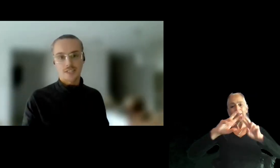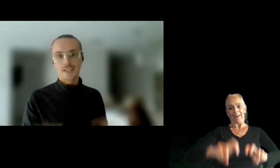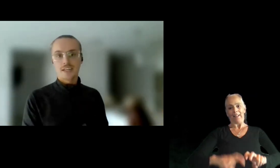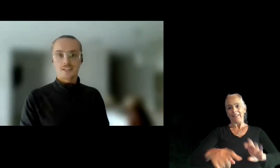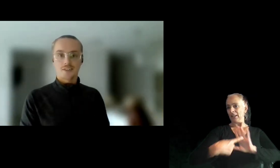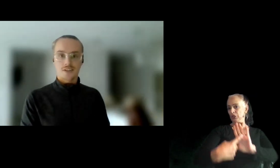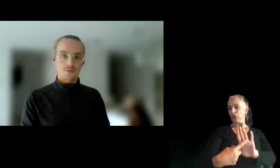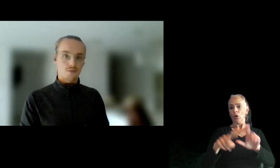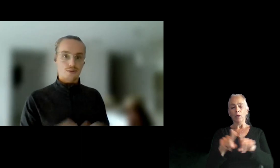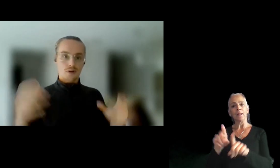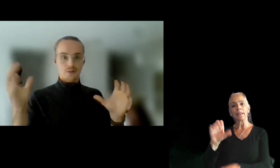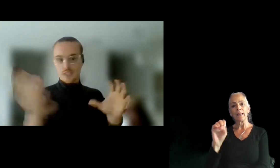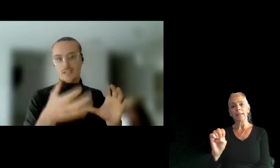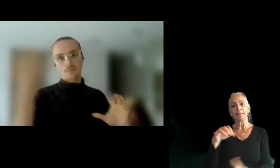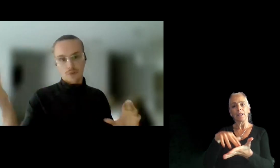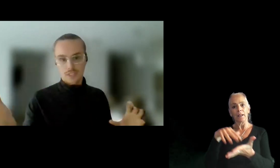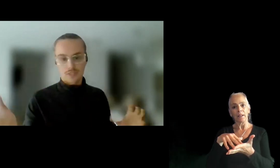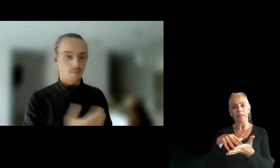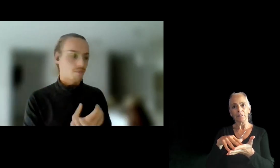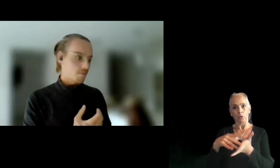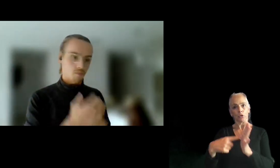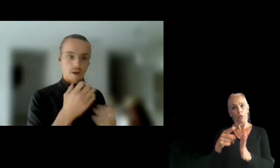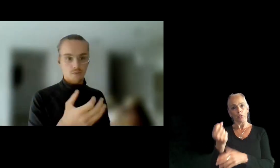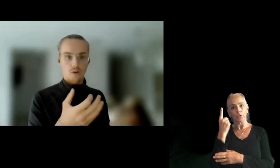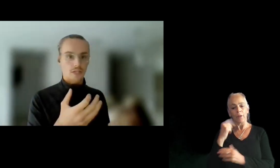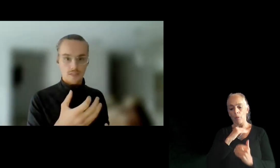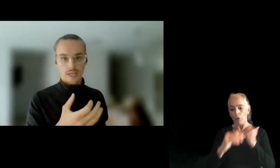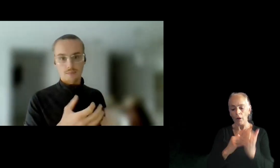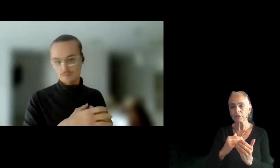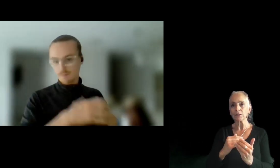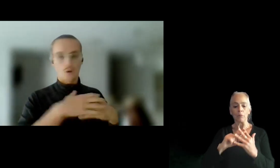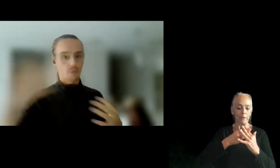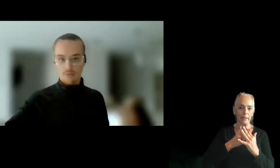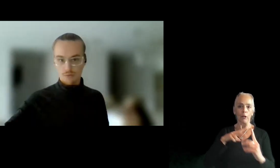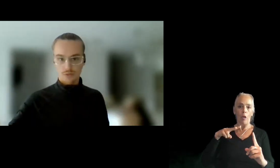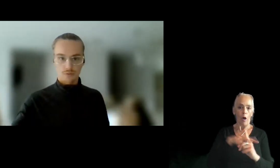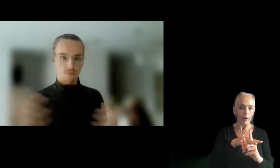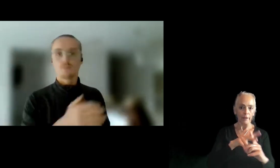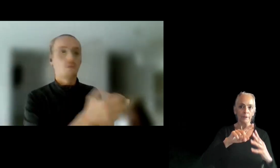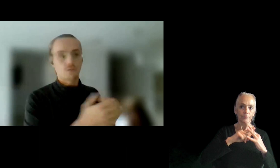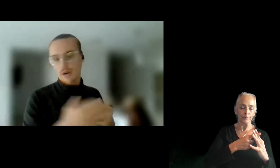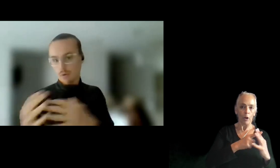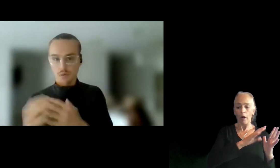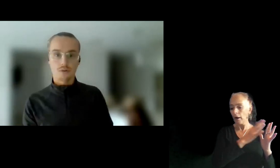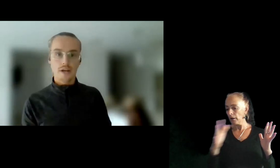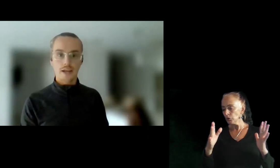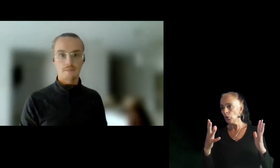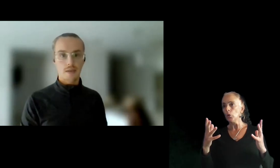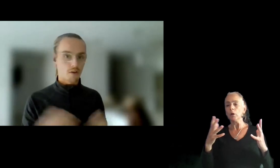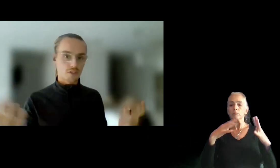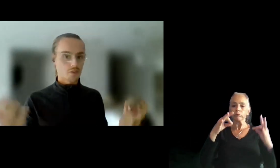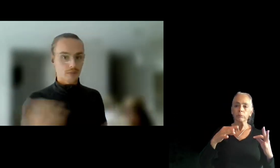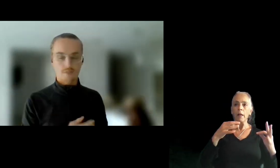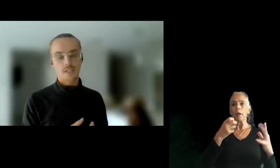case study so that you you are understanding the process from when you log into the game all the way through to what was great, what wasn't great,